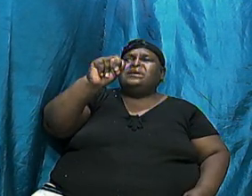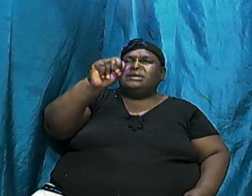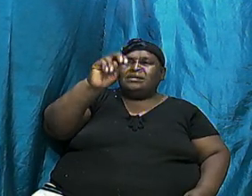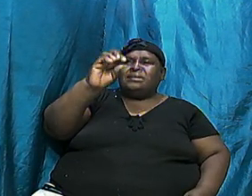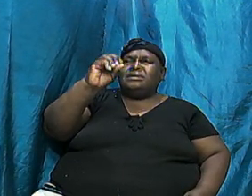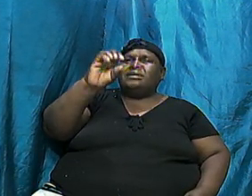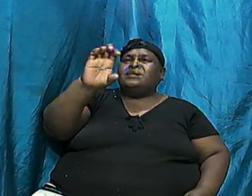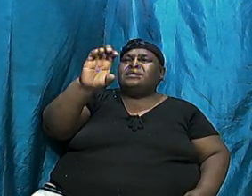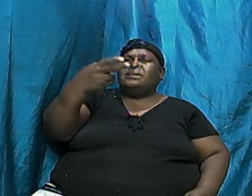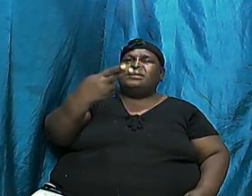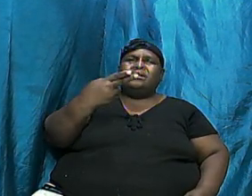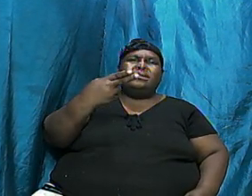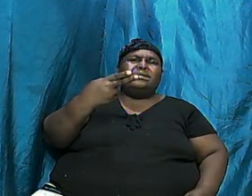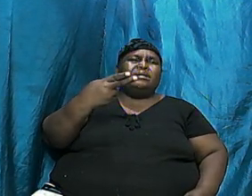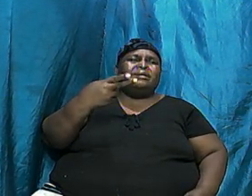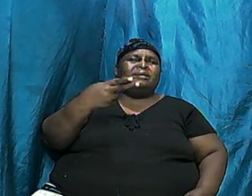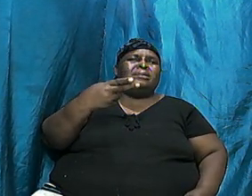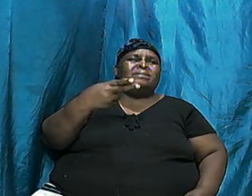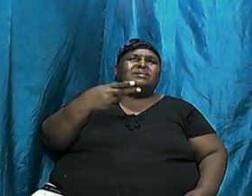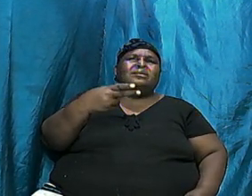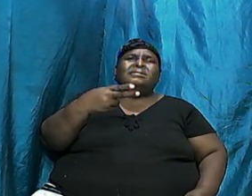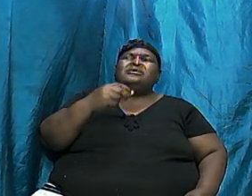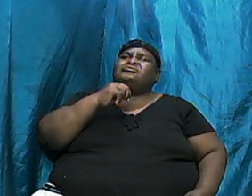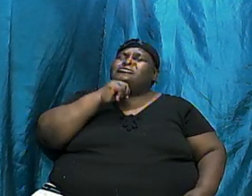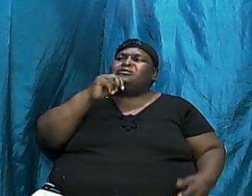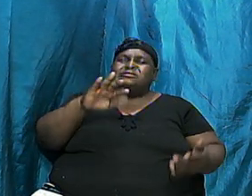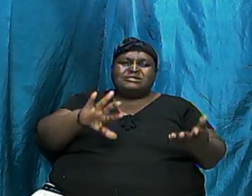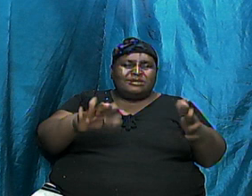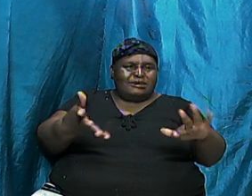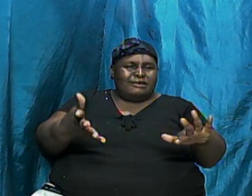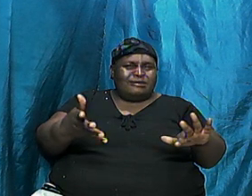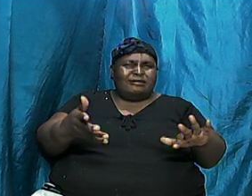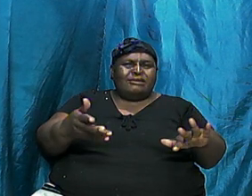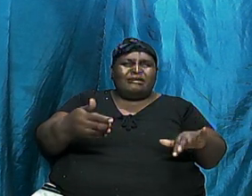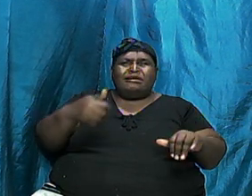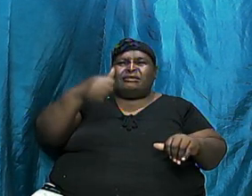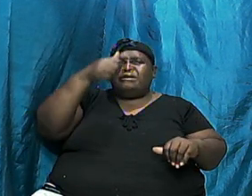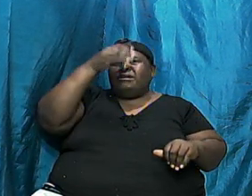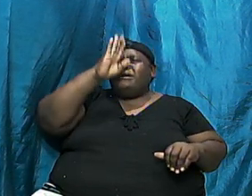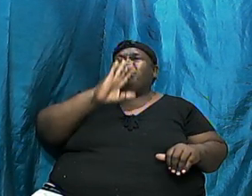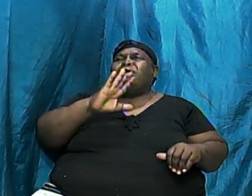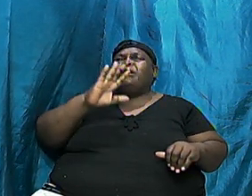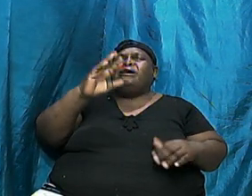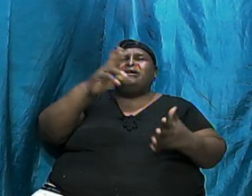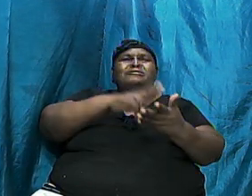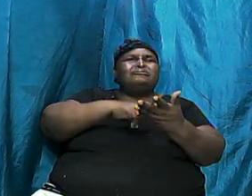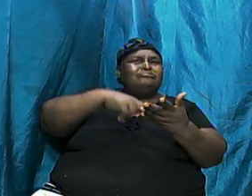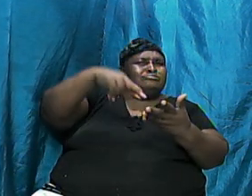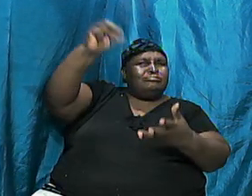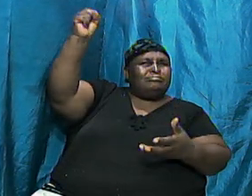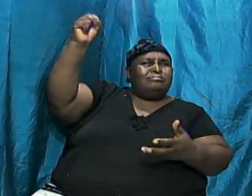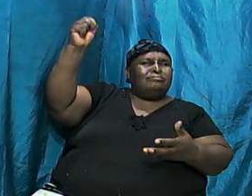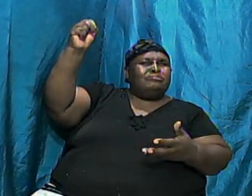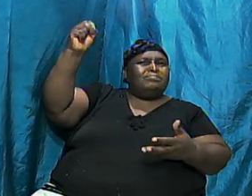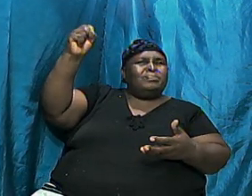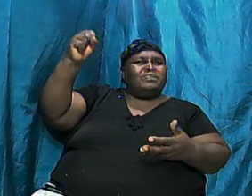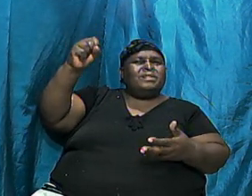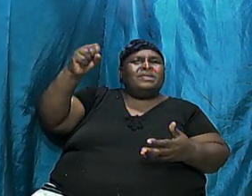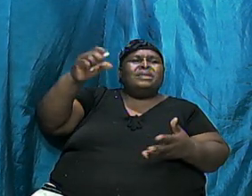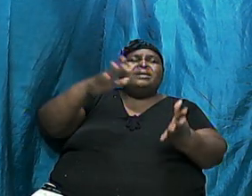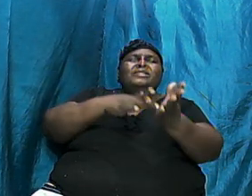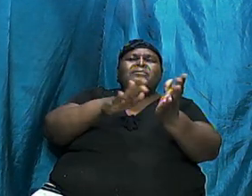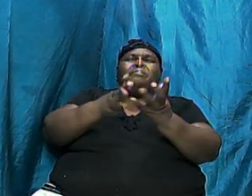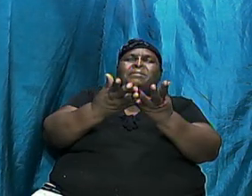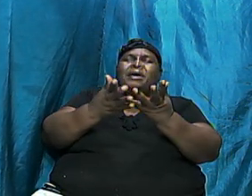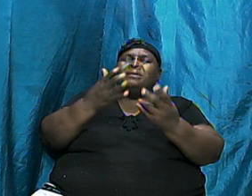Enoch. And he did not die. God took him. The Bible said Enoch walked